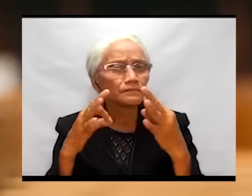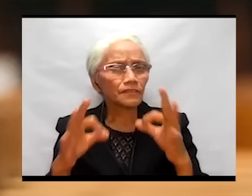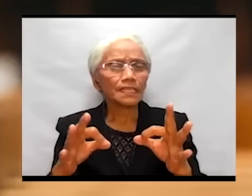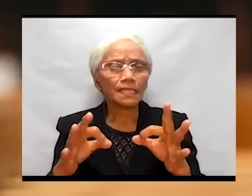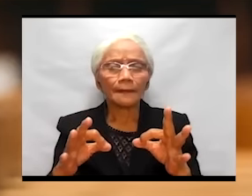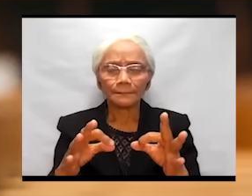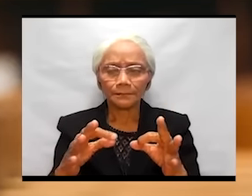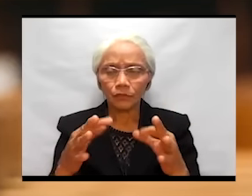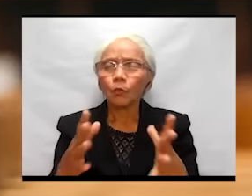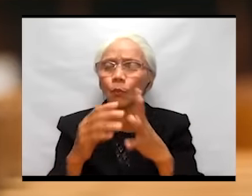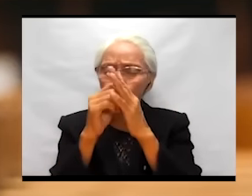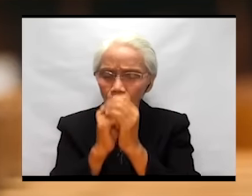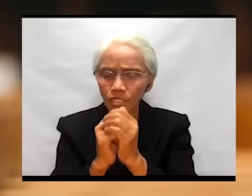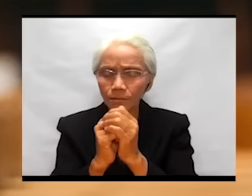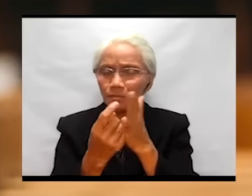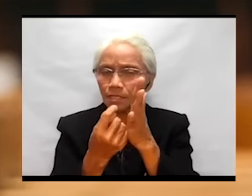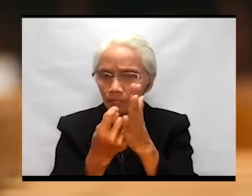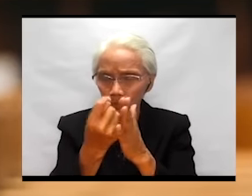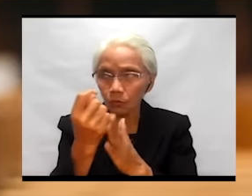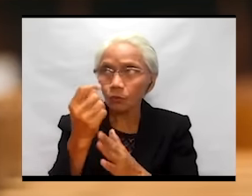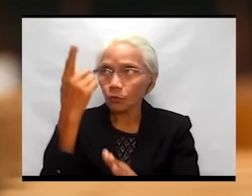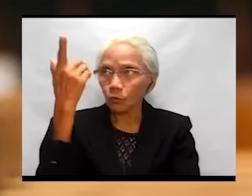to worship the true God.